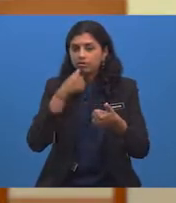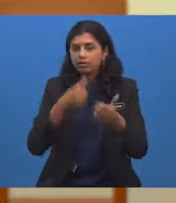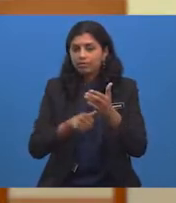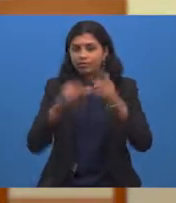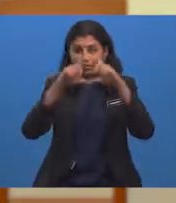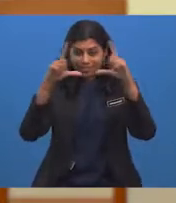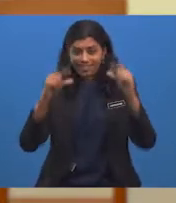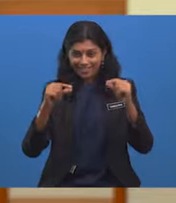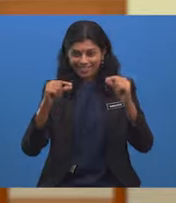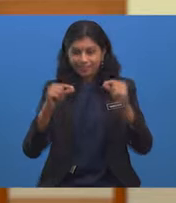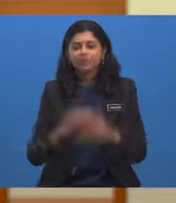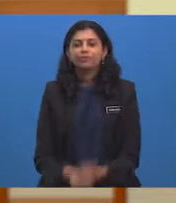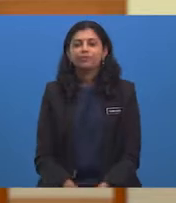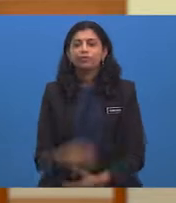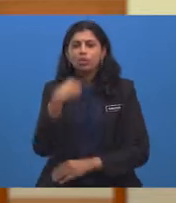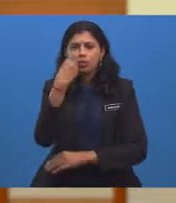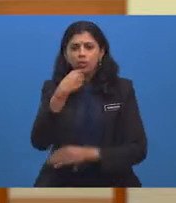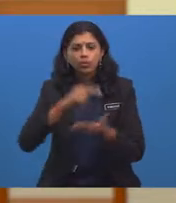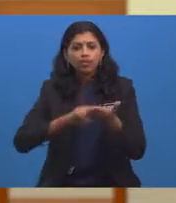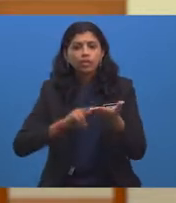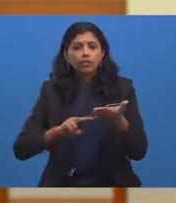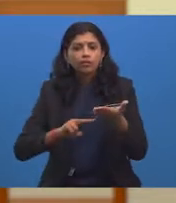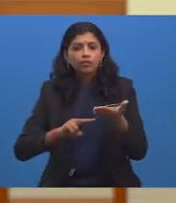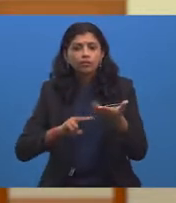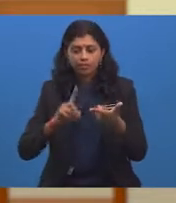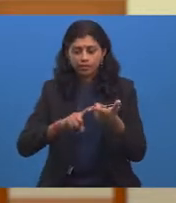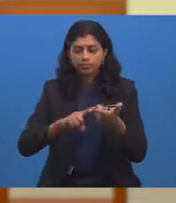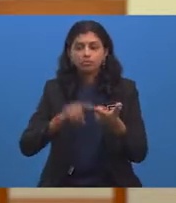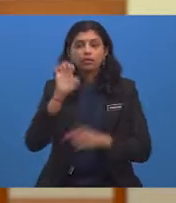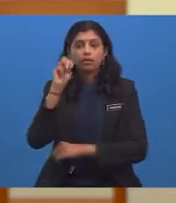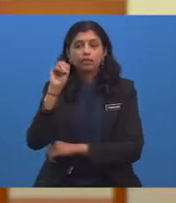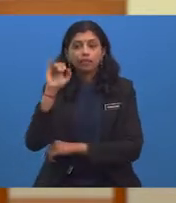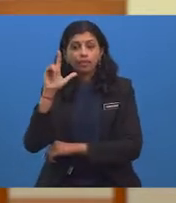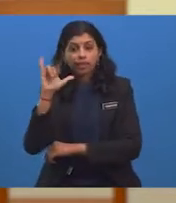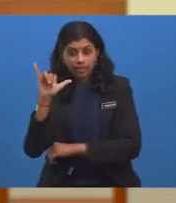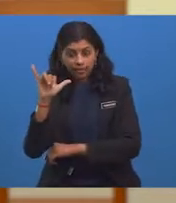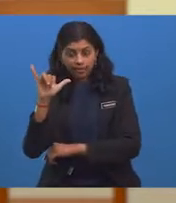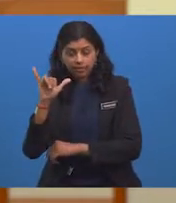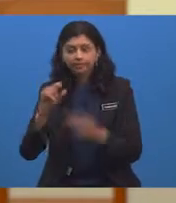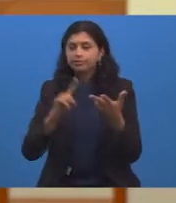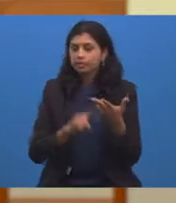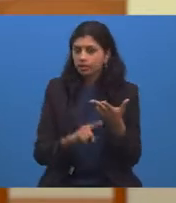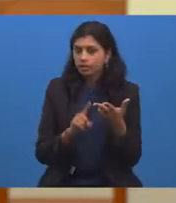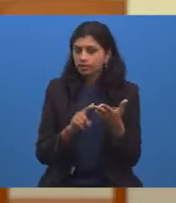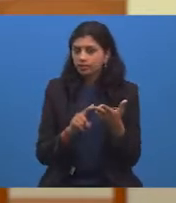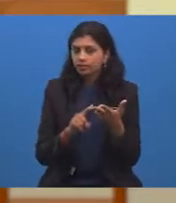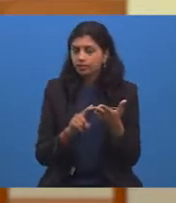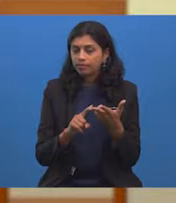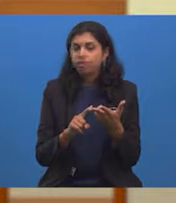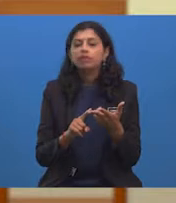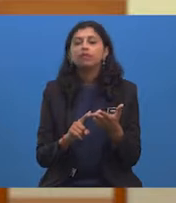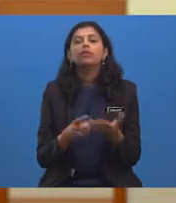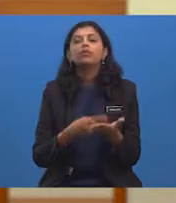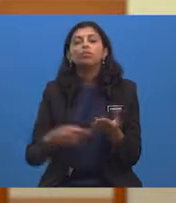Who will read it? Emily Question 3 What